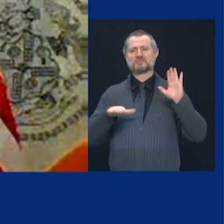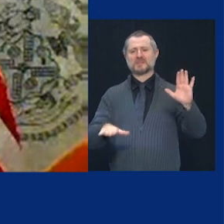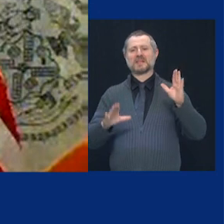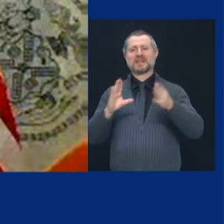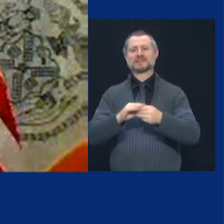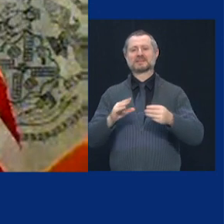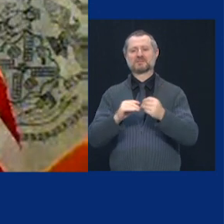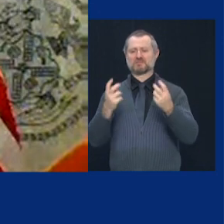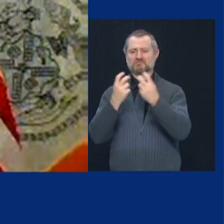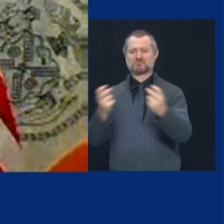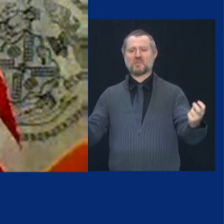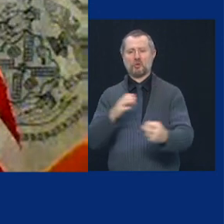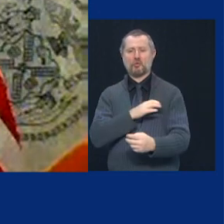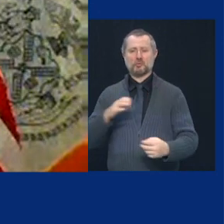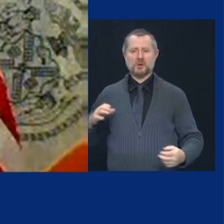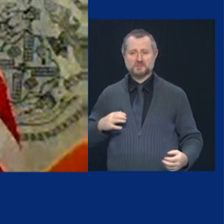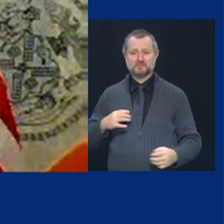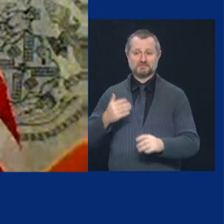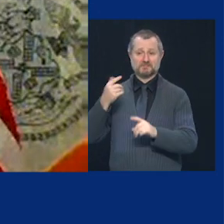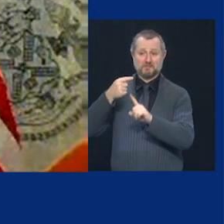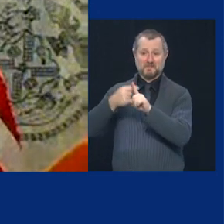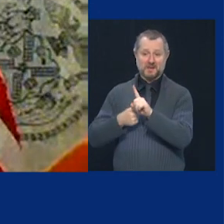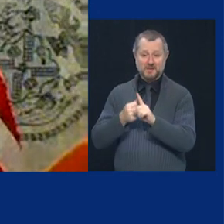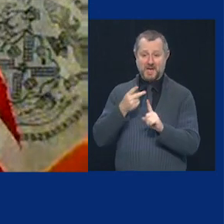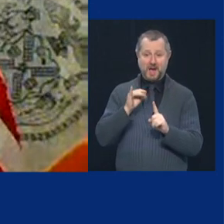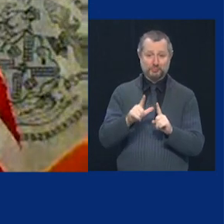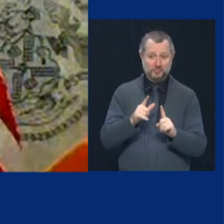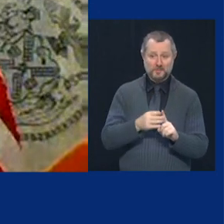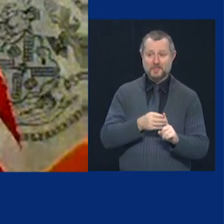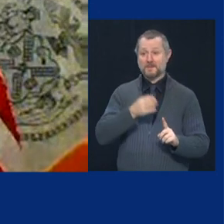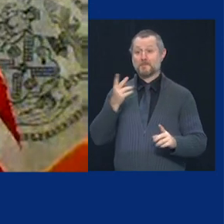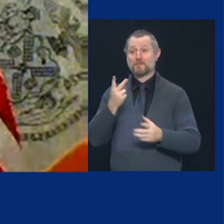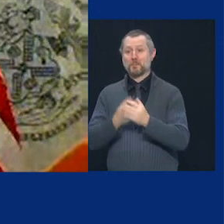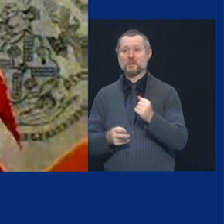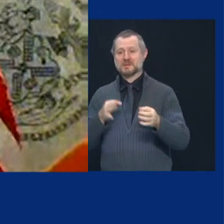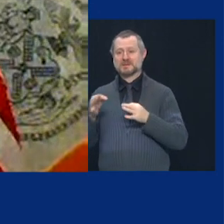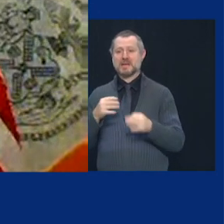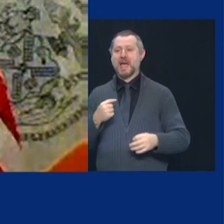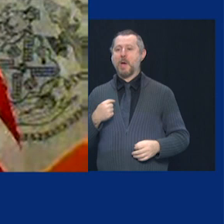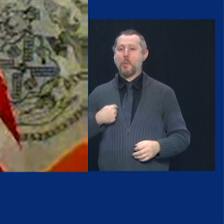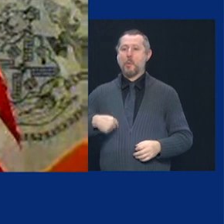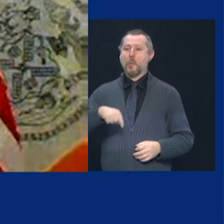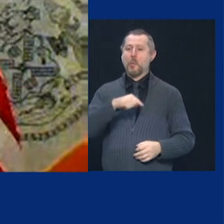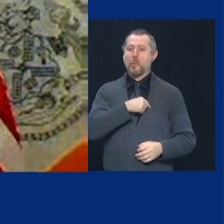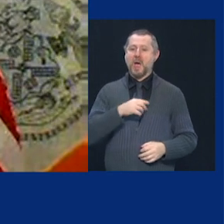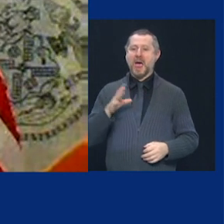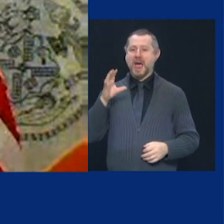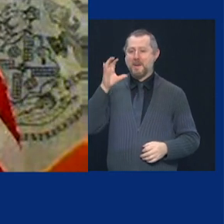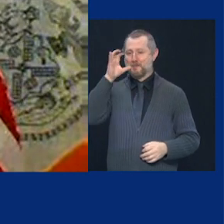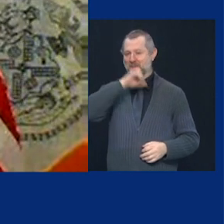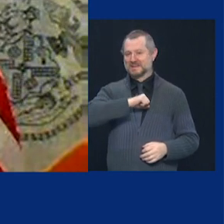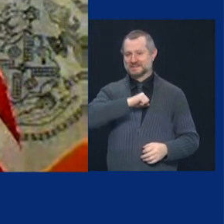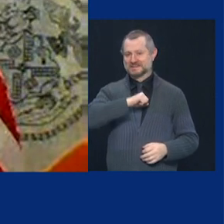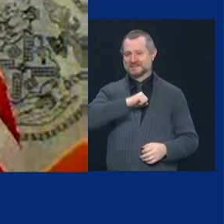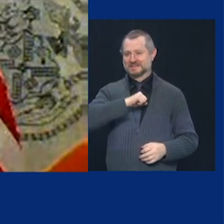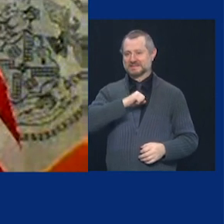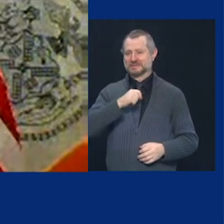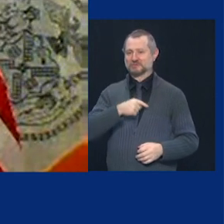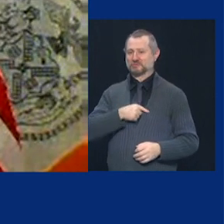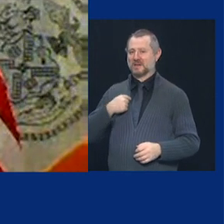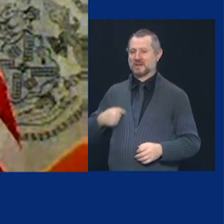that we missed it we missed that the virus left china went to europe and then came to new york